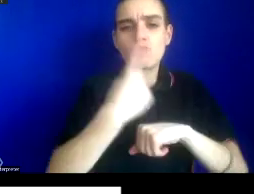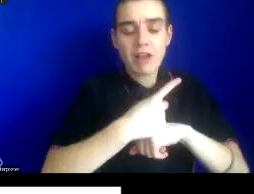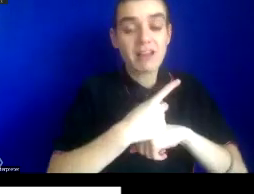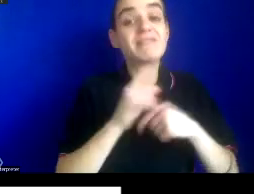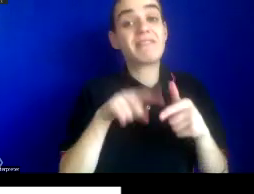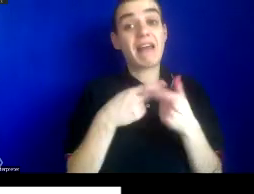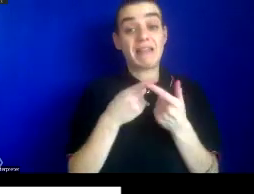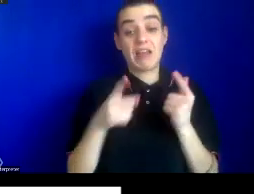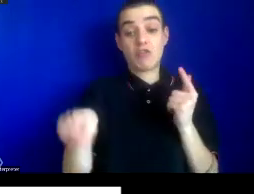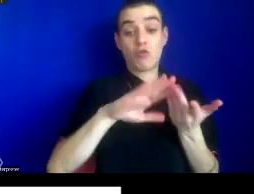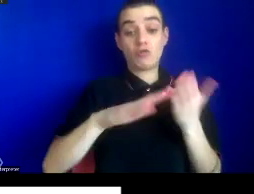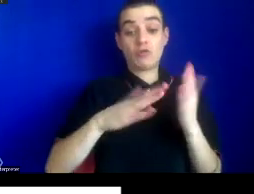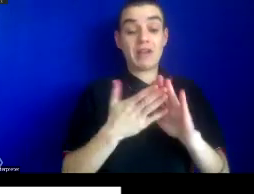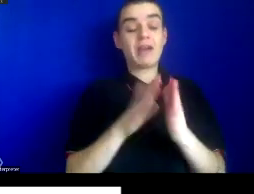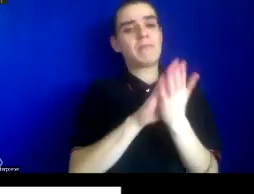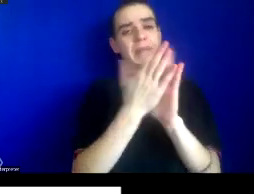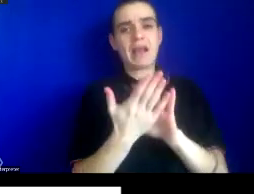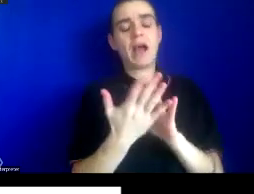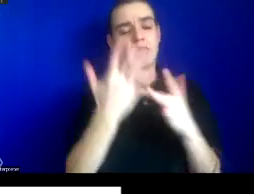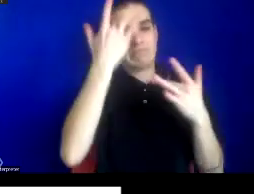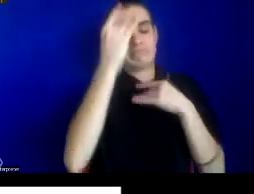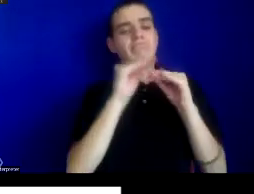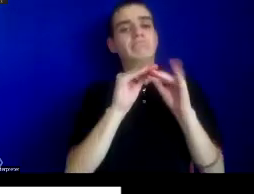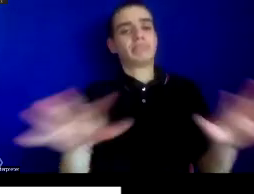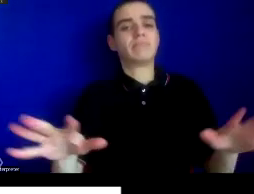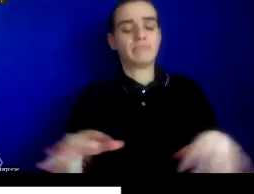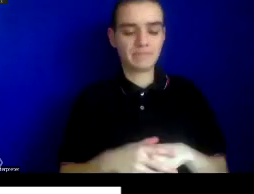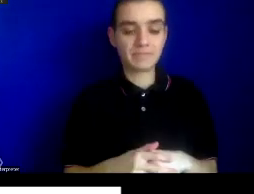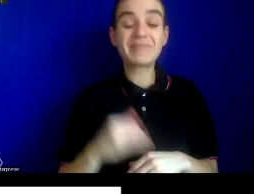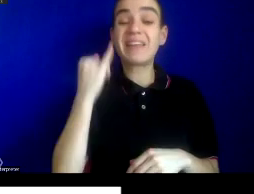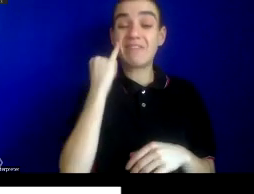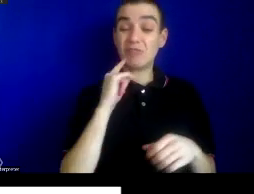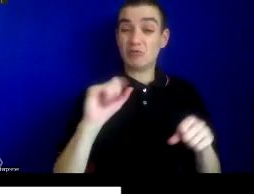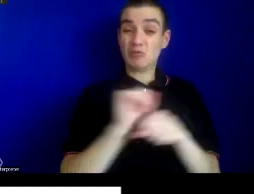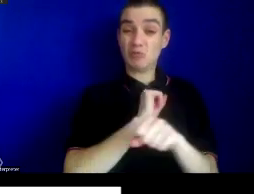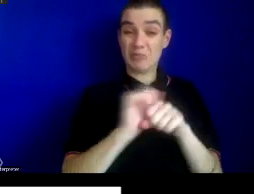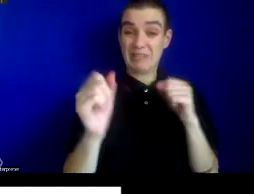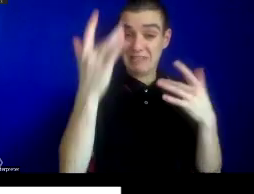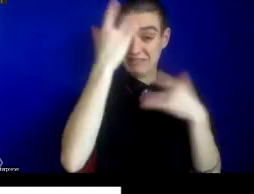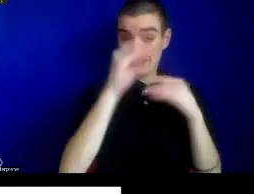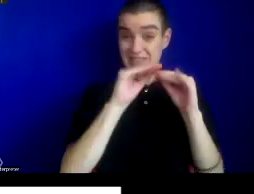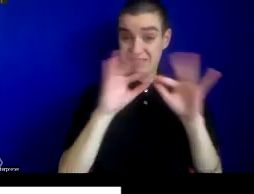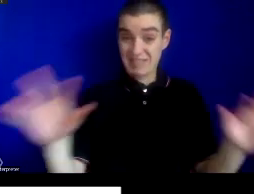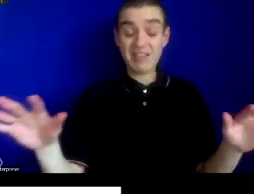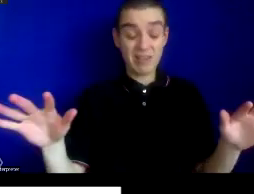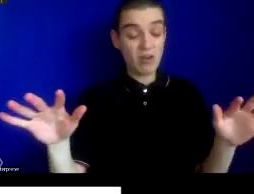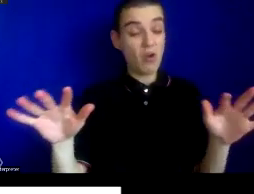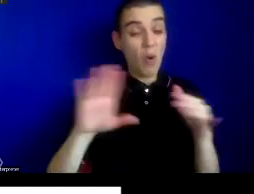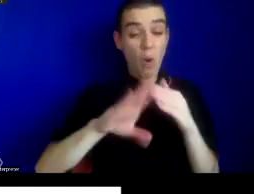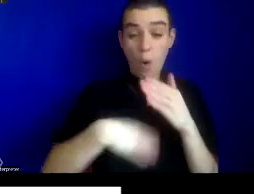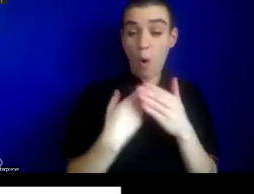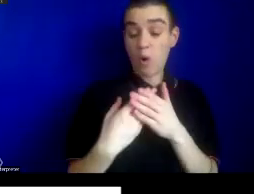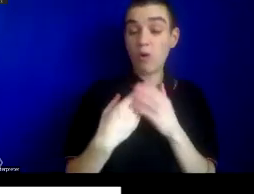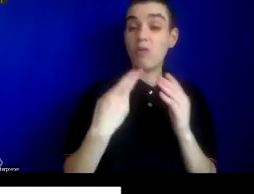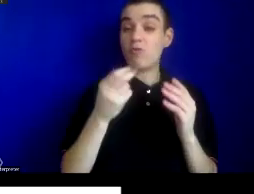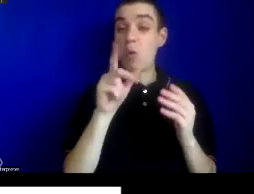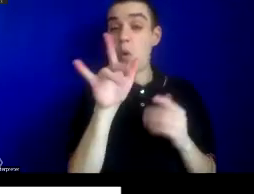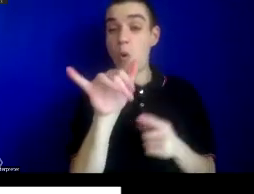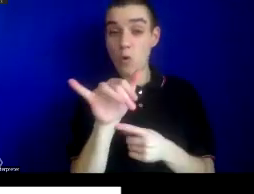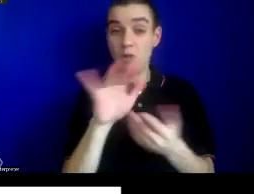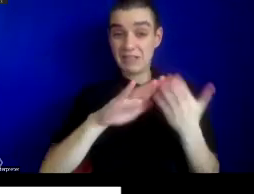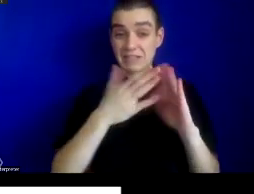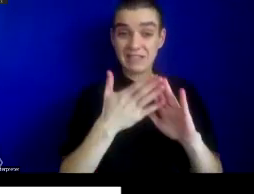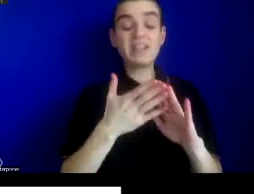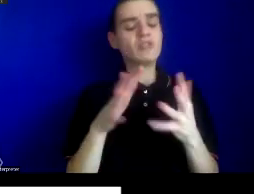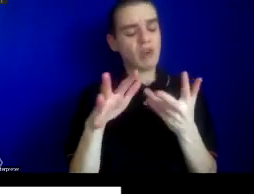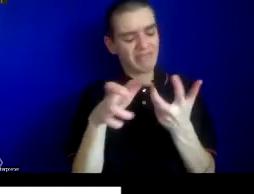into necropolite. But if a murderous epidemic devastates the holy cities, if famine and thirst multiply the ravage and horrors of the Indian